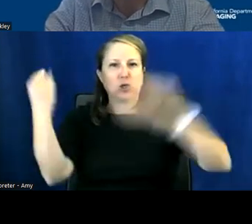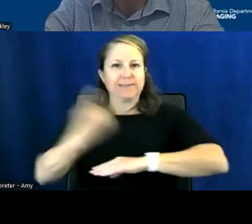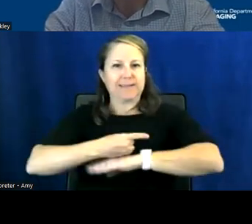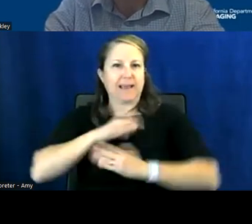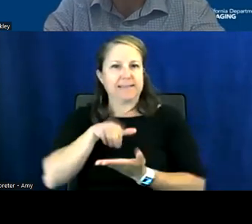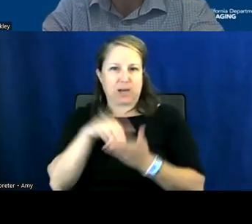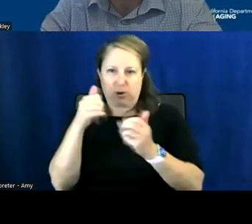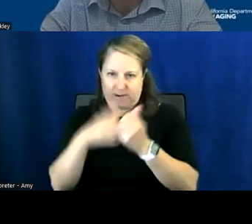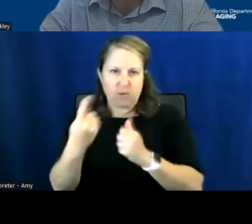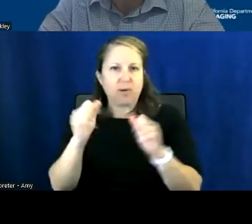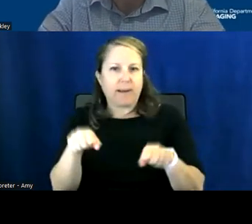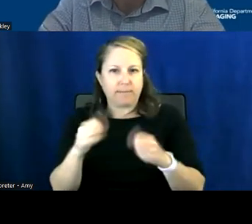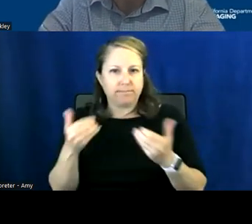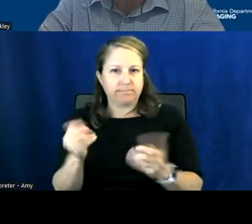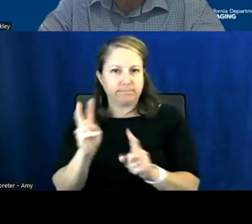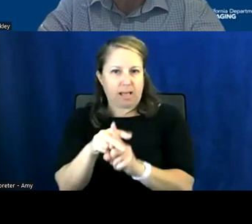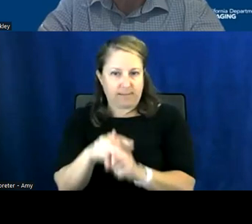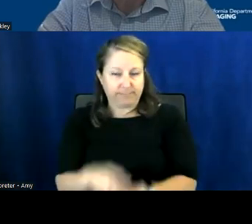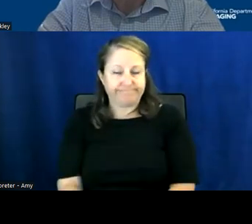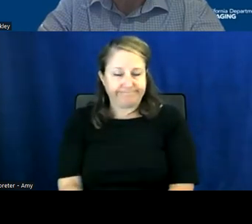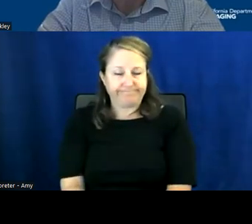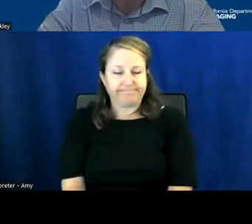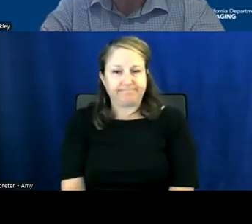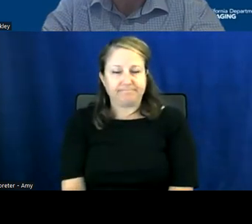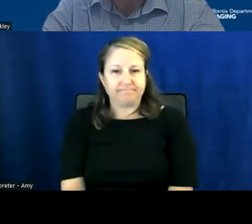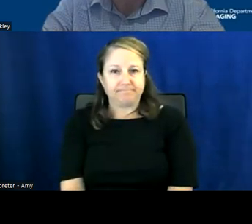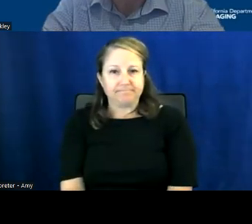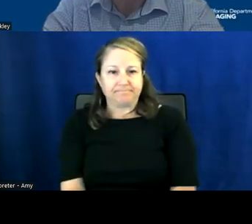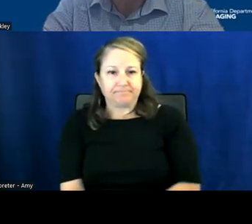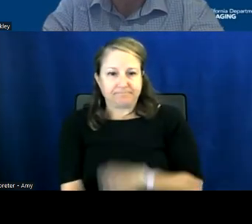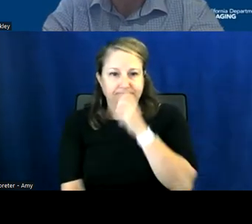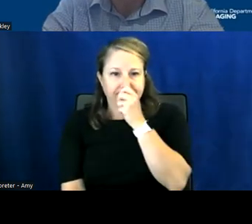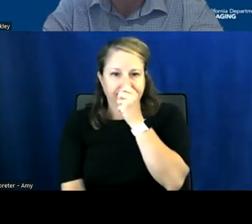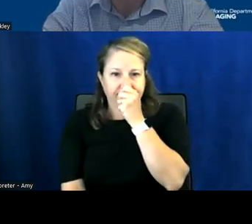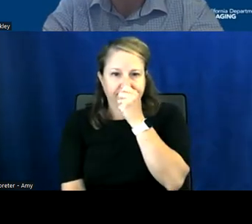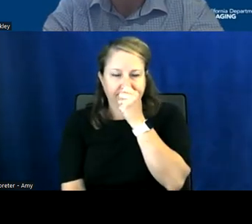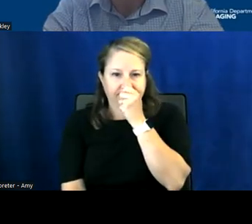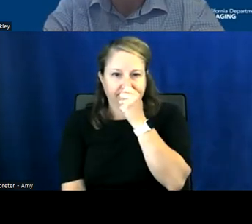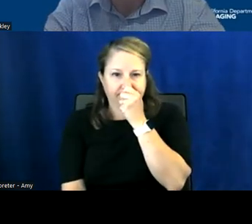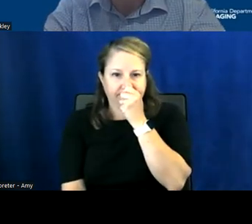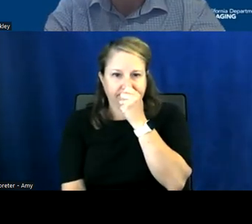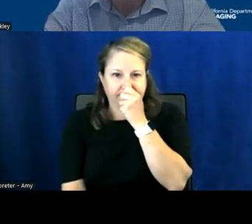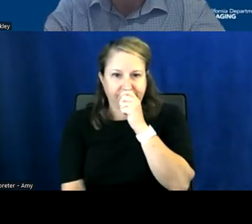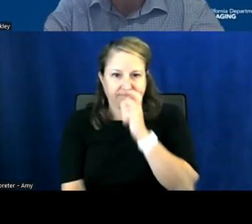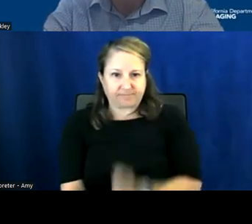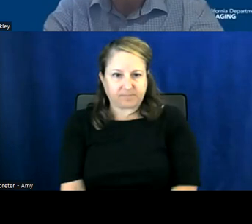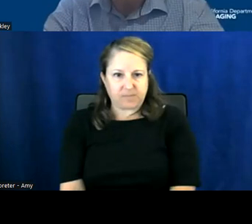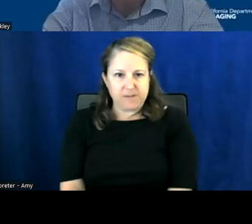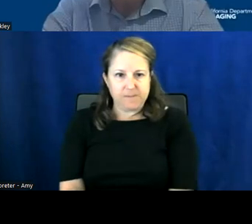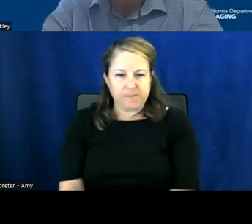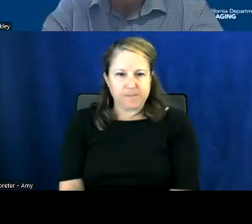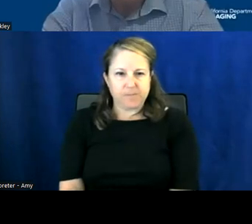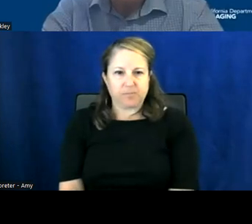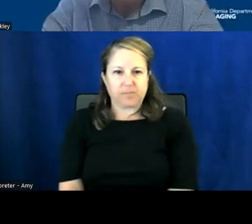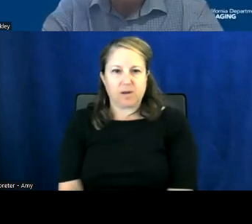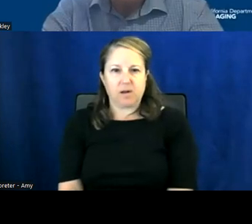to apply there also was a question from will tift